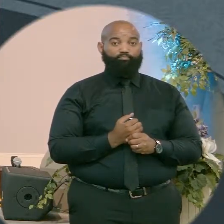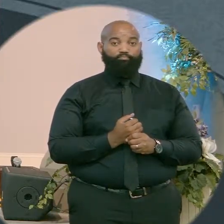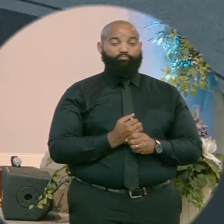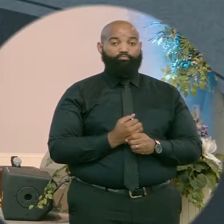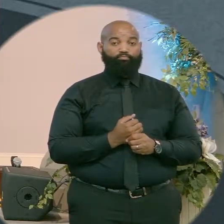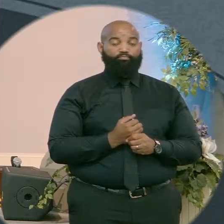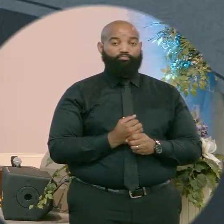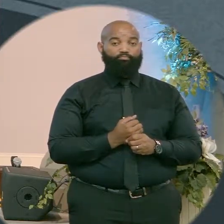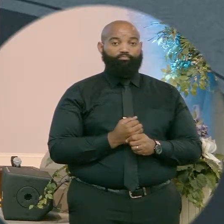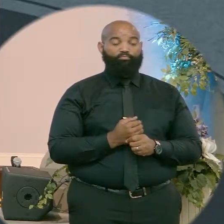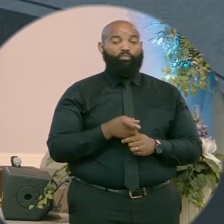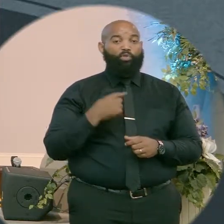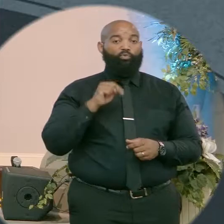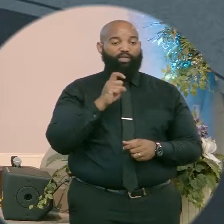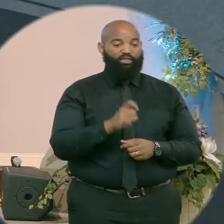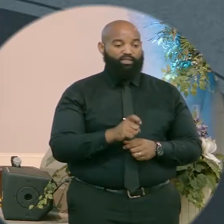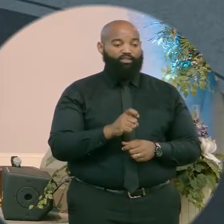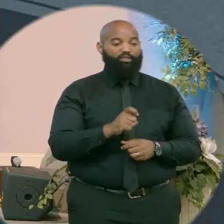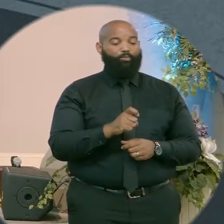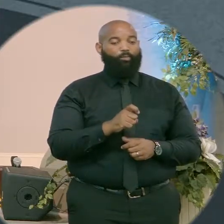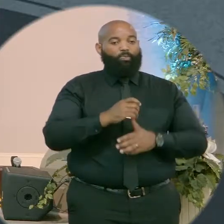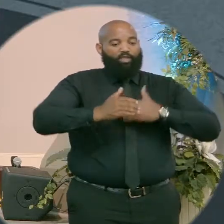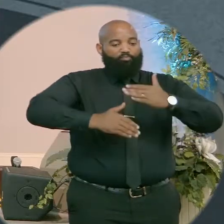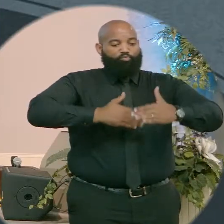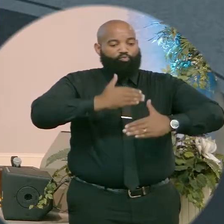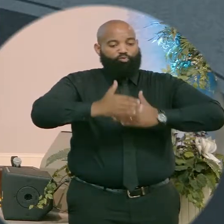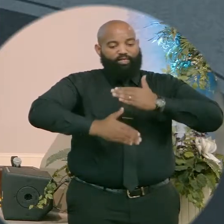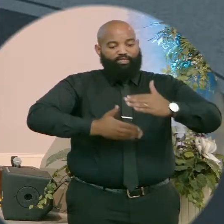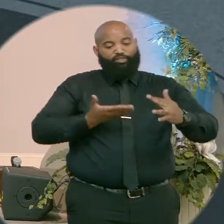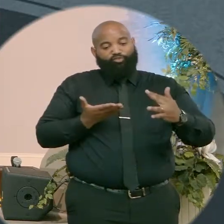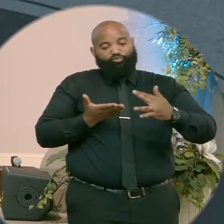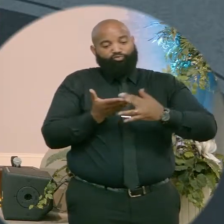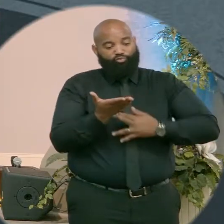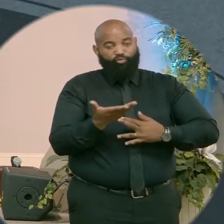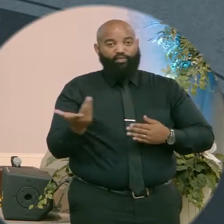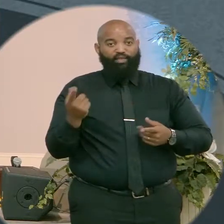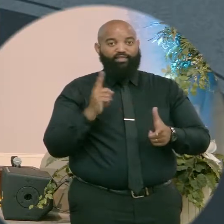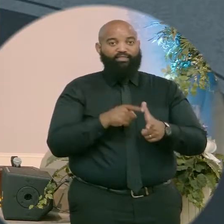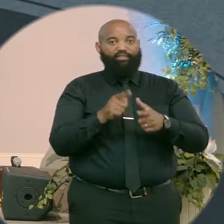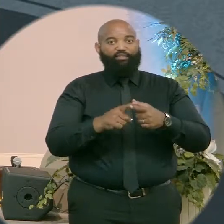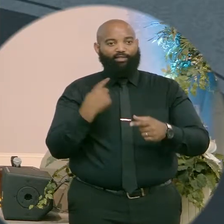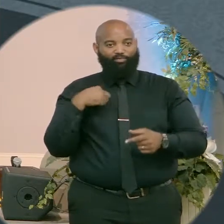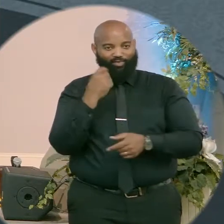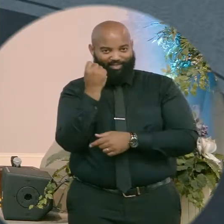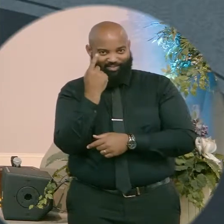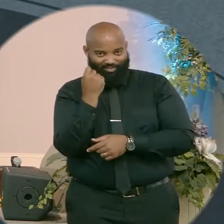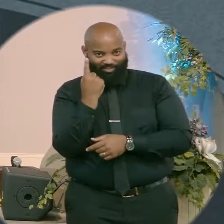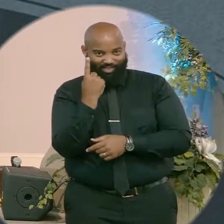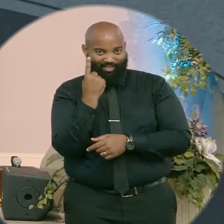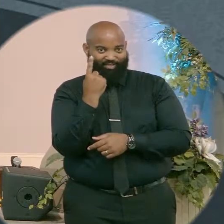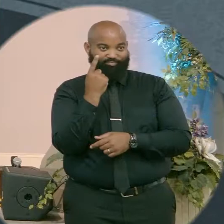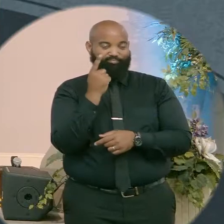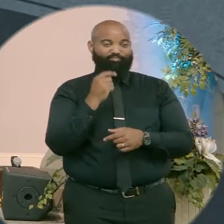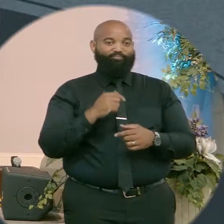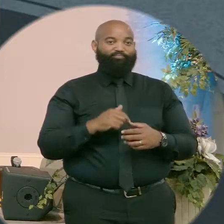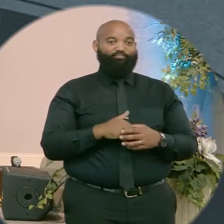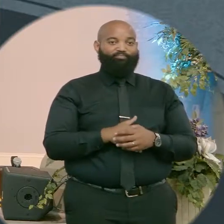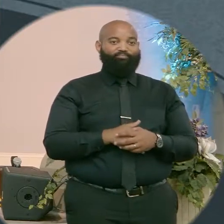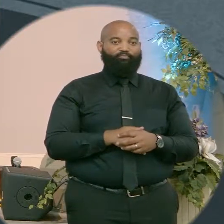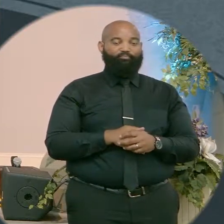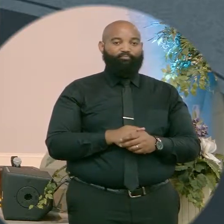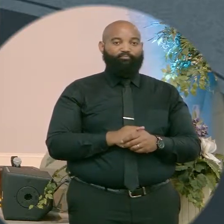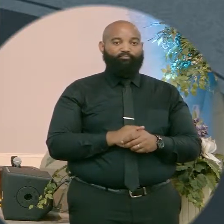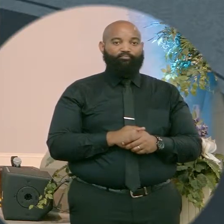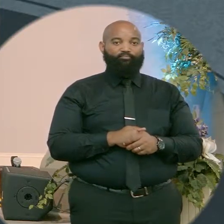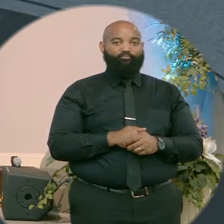Walk through it to get to. We don't get to jump up and get over. So I want you to